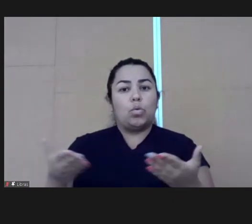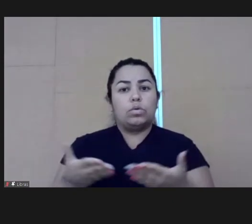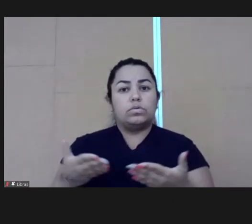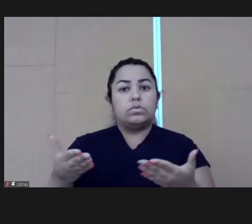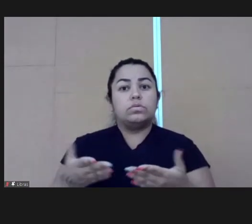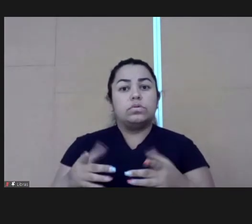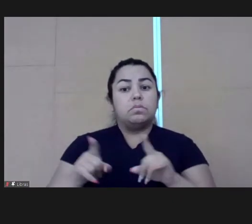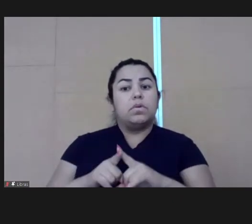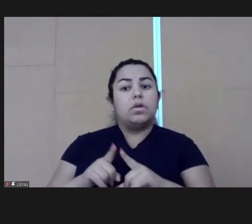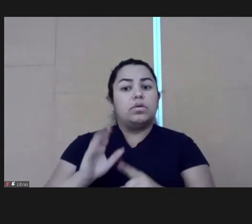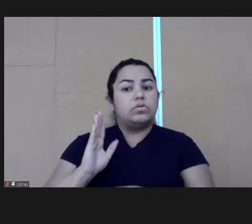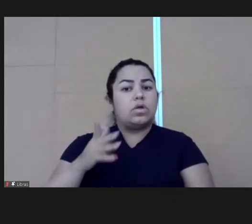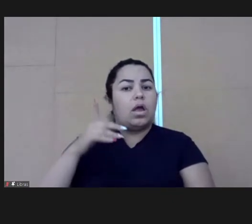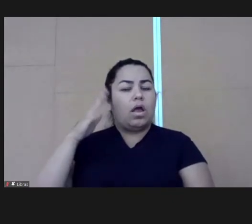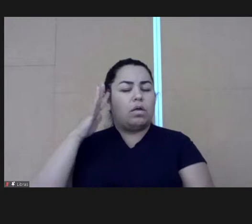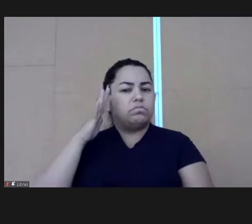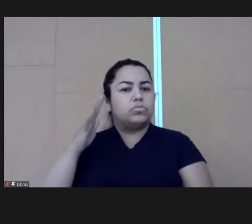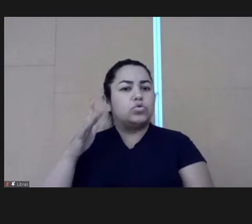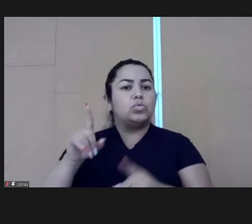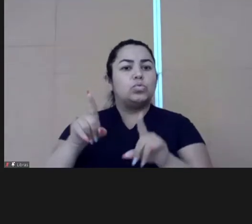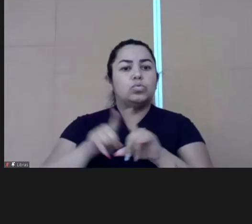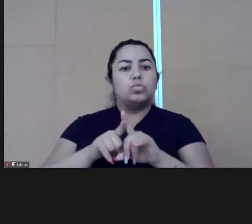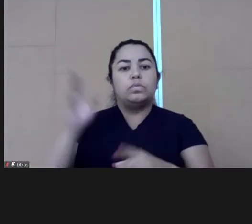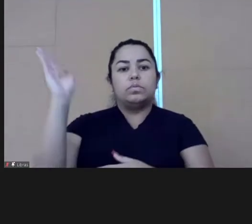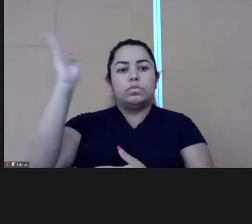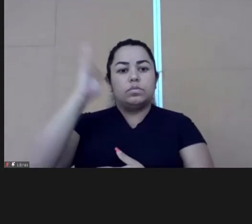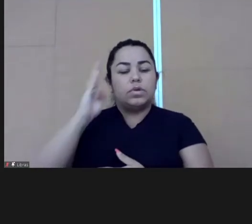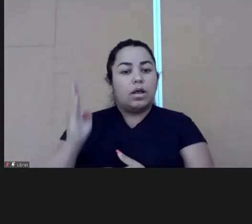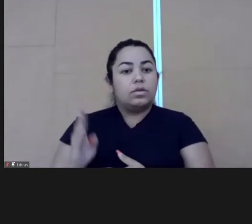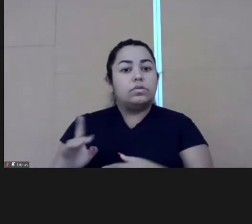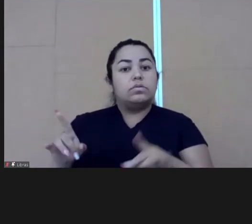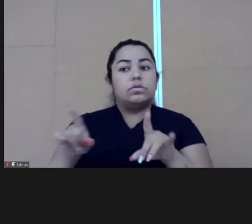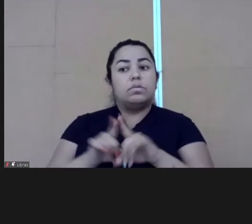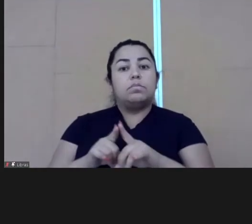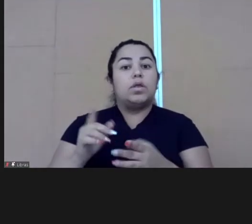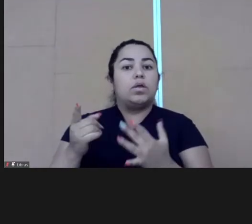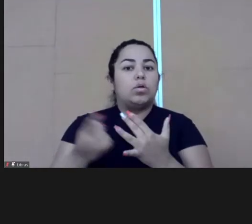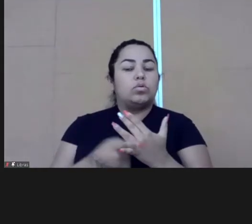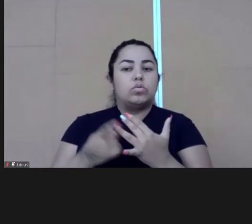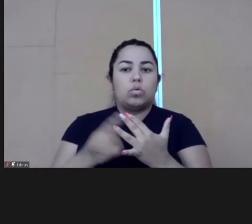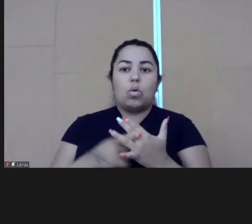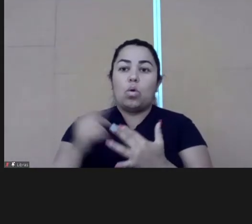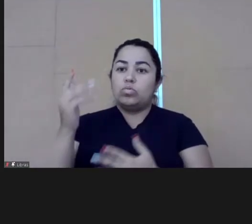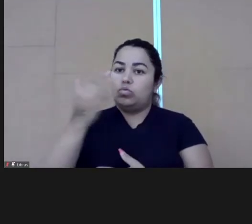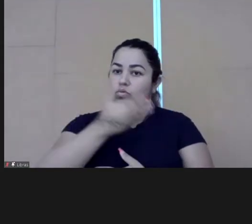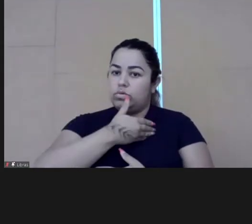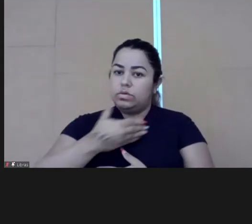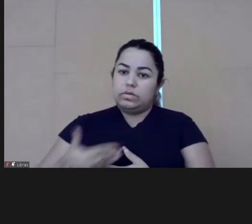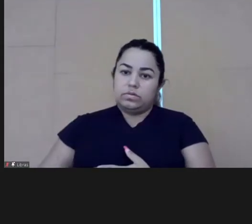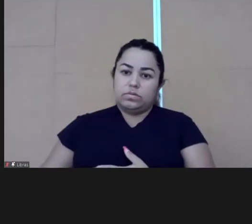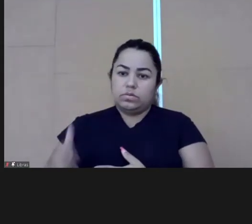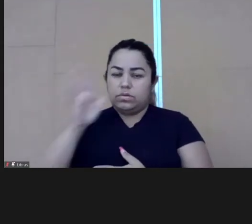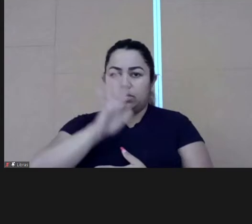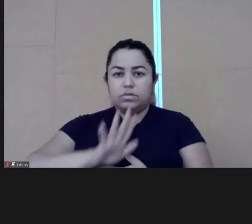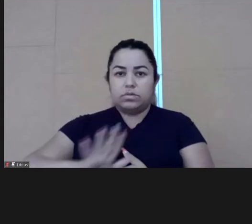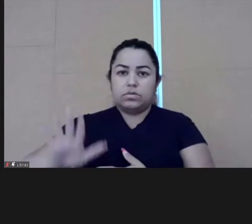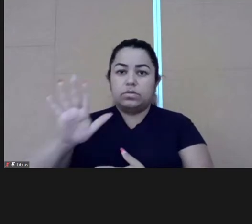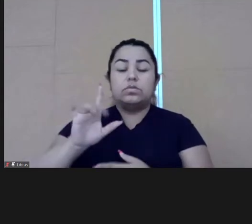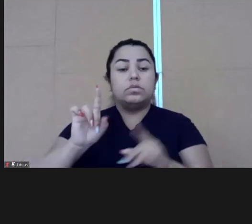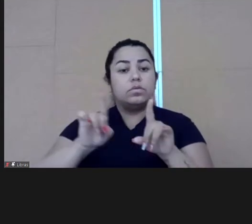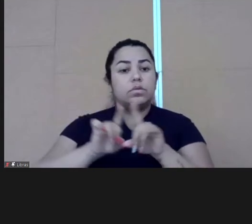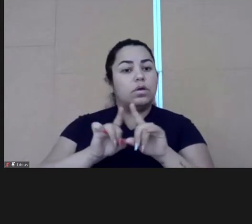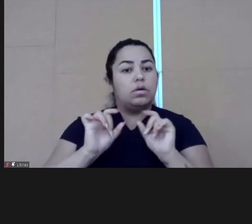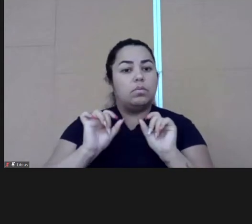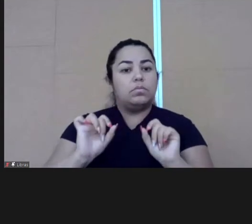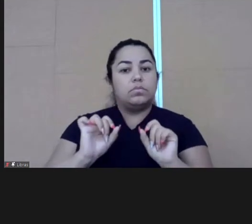this research will come out right now, but I understand that Brazil is very bad performed compared to the other